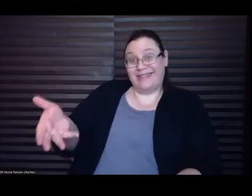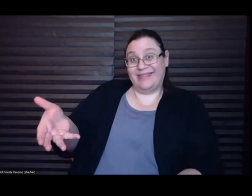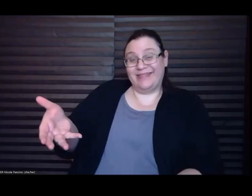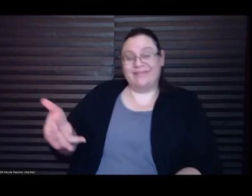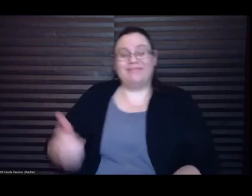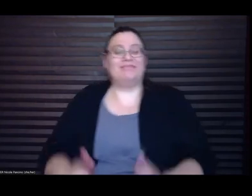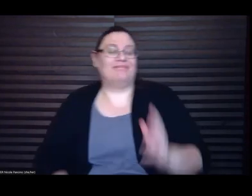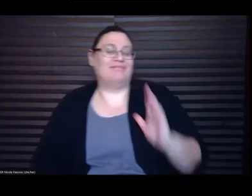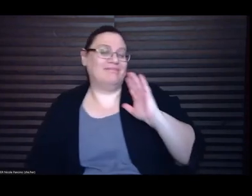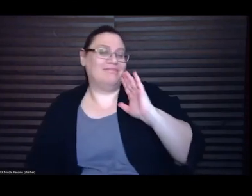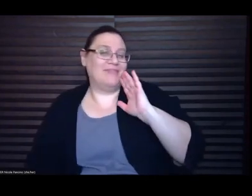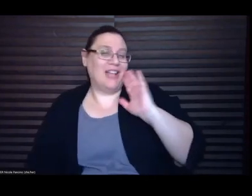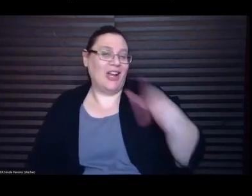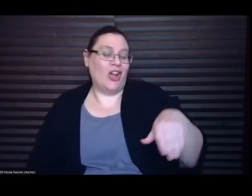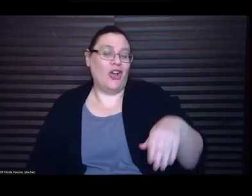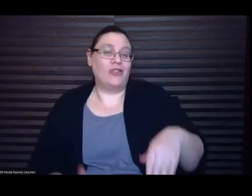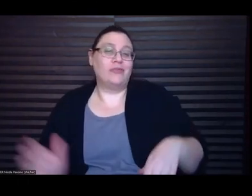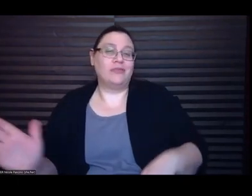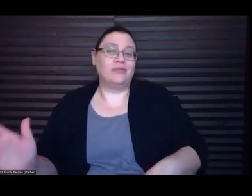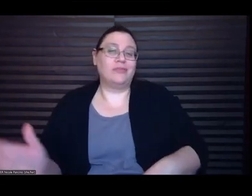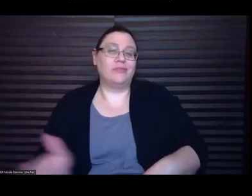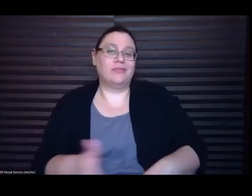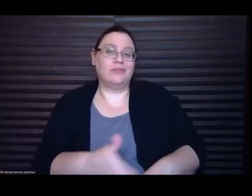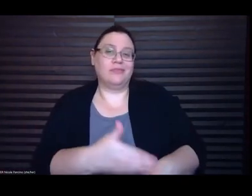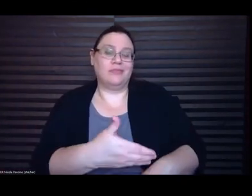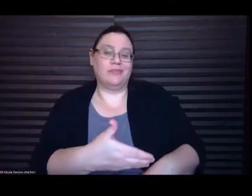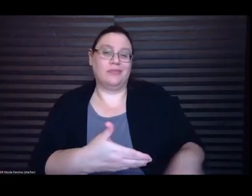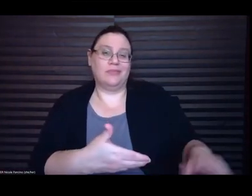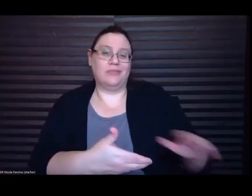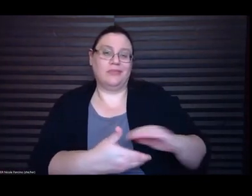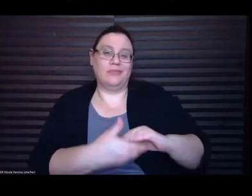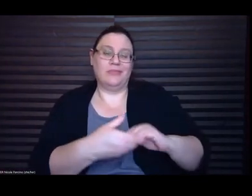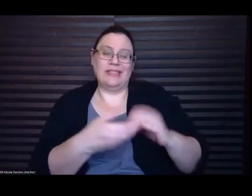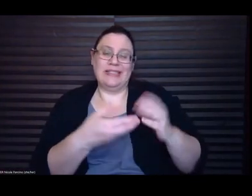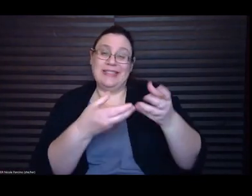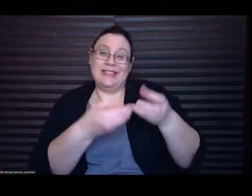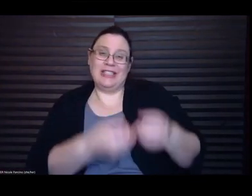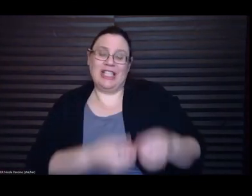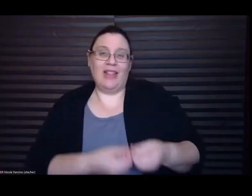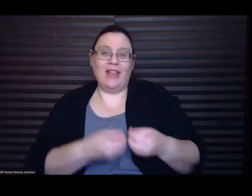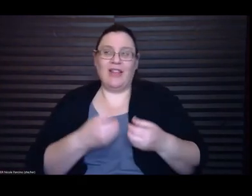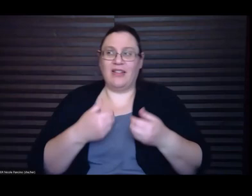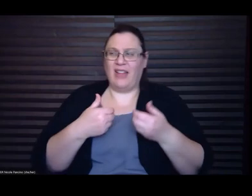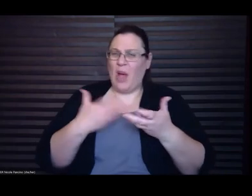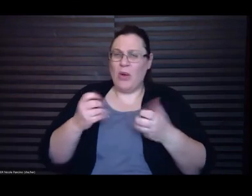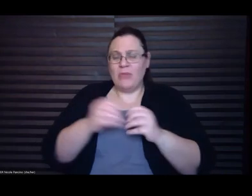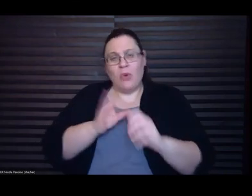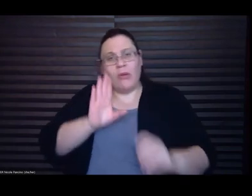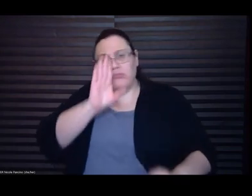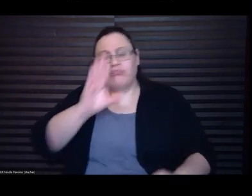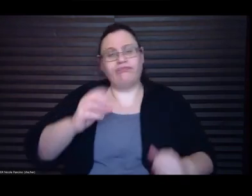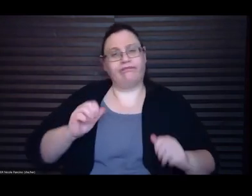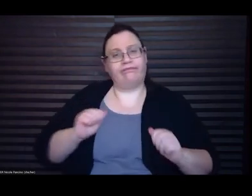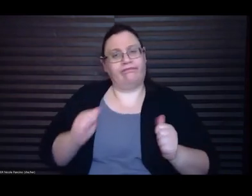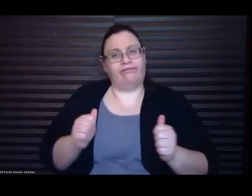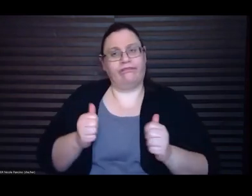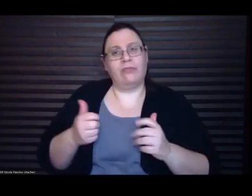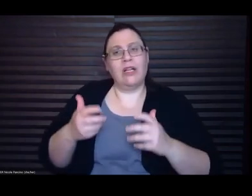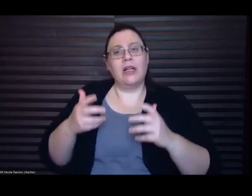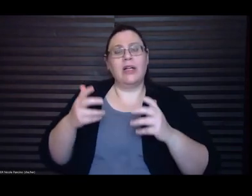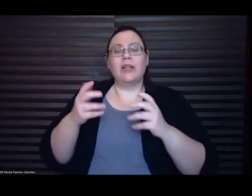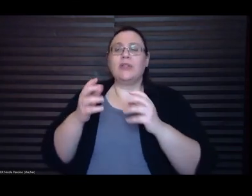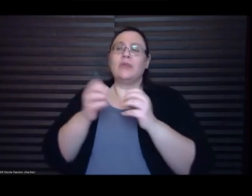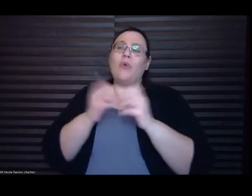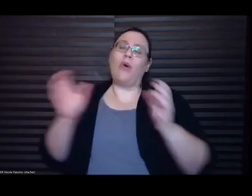too gently. I wanted to be more forward, to fold him into an easy, extroverted hug, but what happens is this limp handshake, this aversion of my